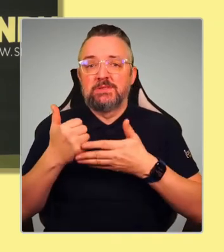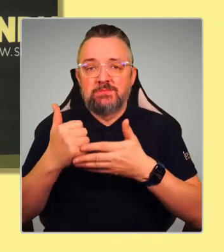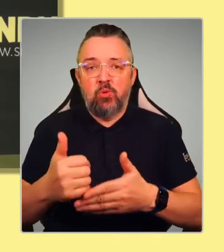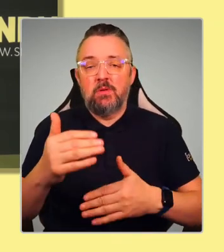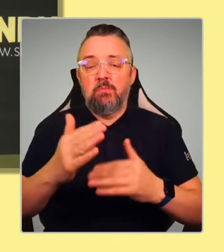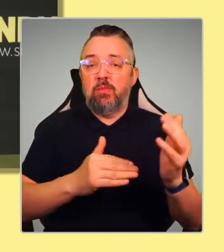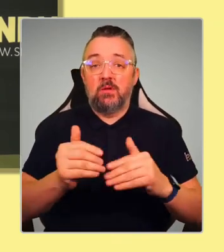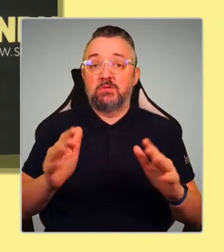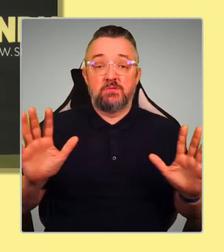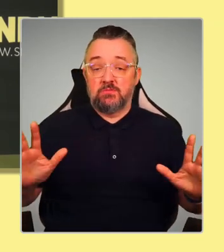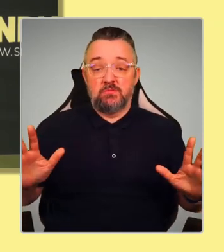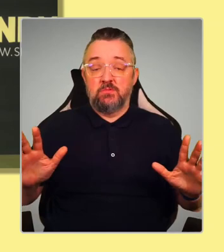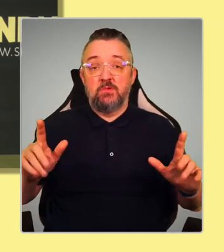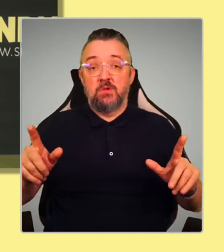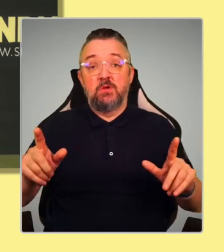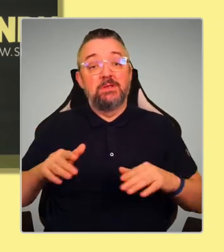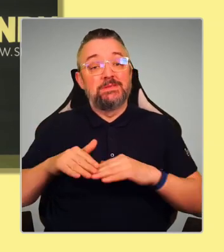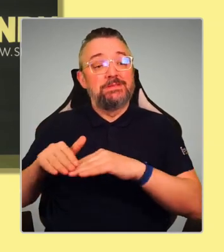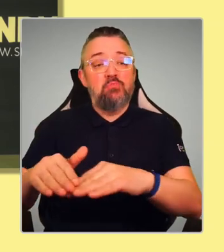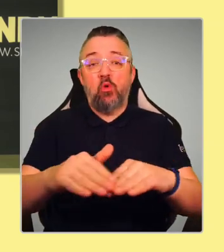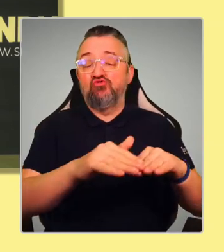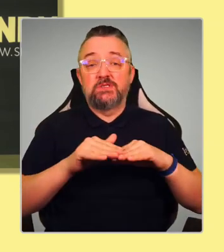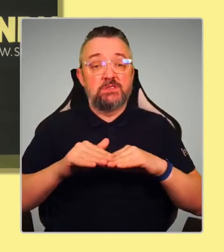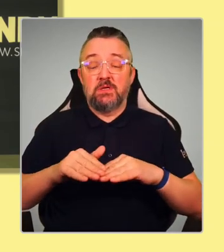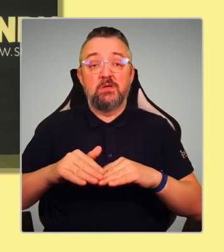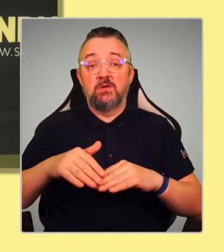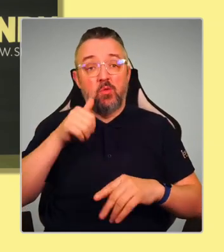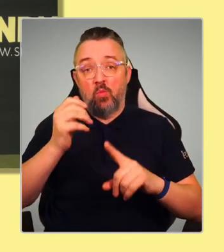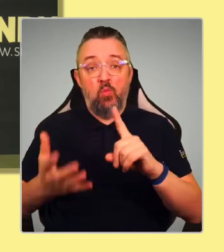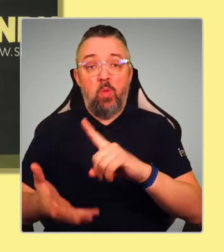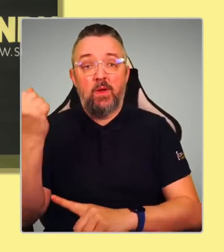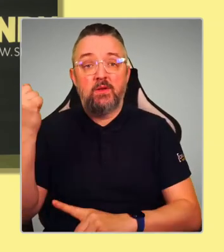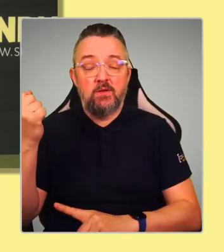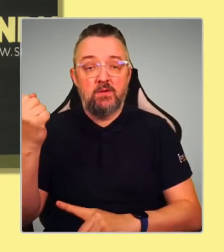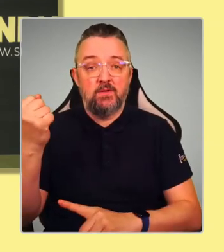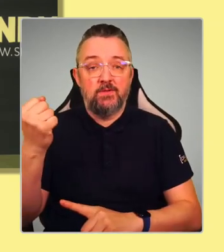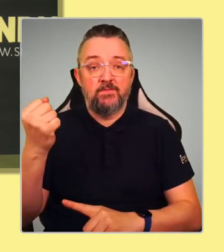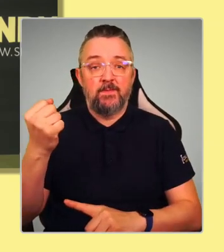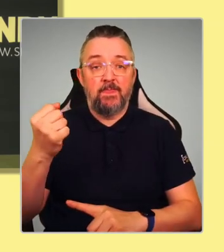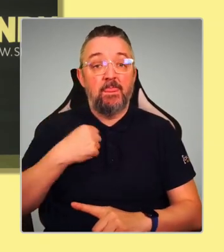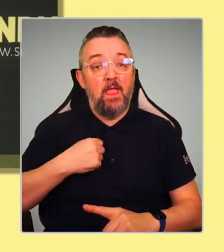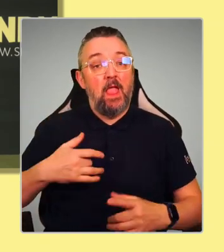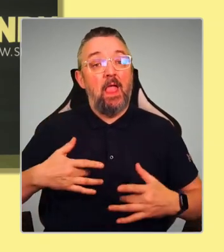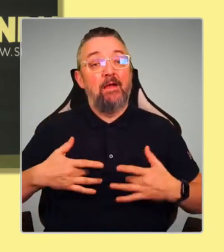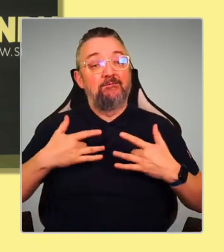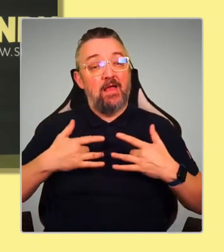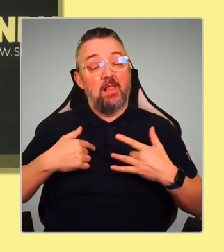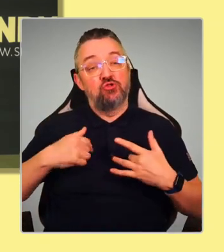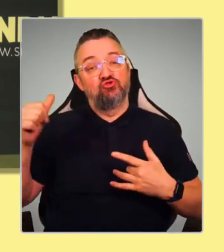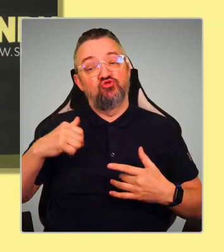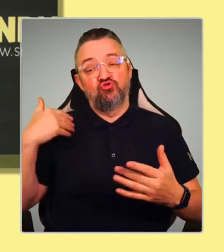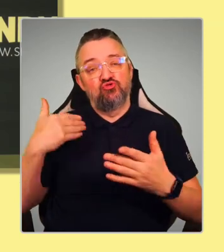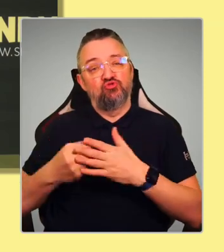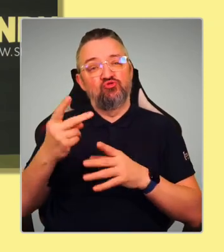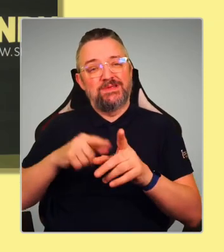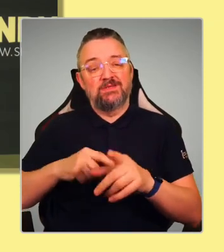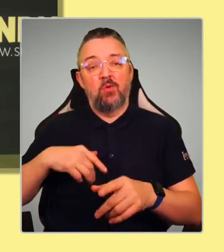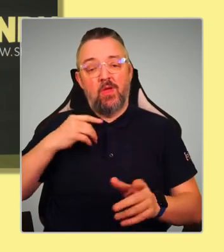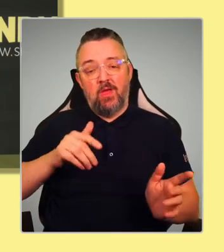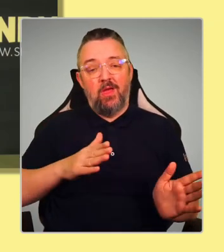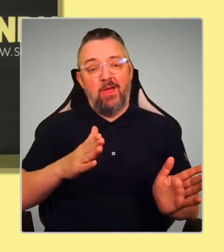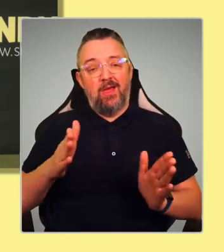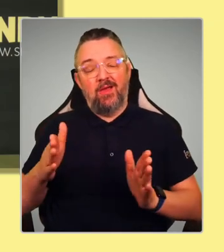stand in the way of democracy. You know, I would have thought that the dial would have shifted more than it has over the last few years. We've had Brexit.